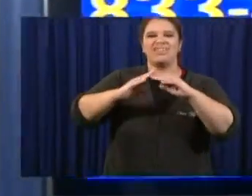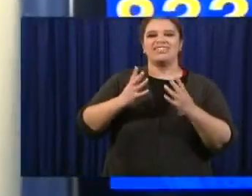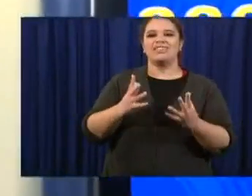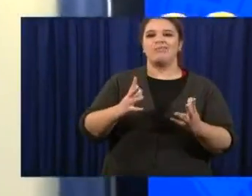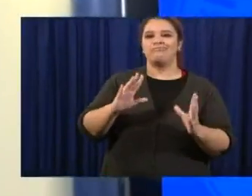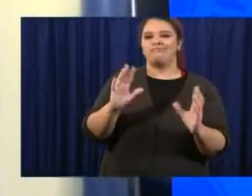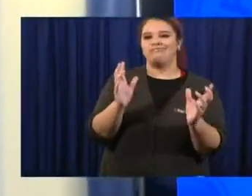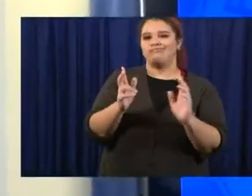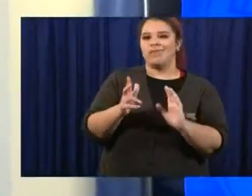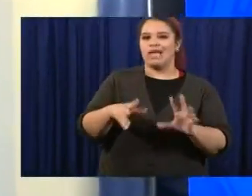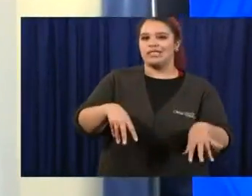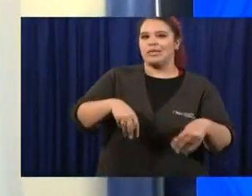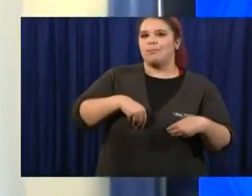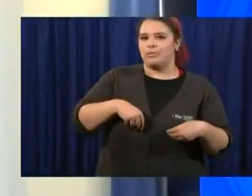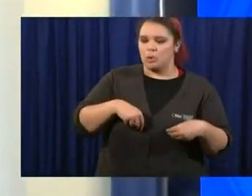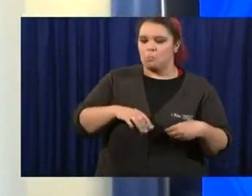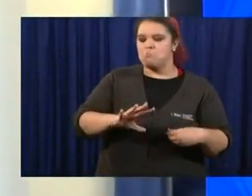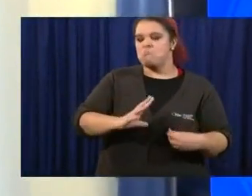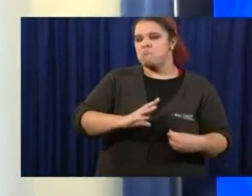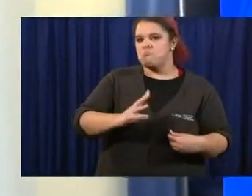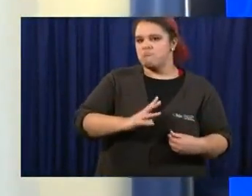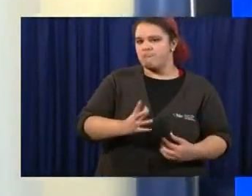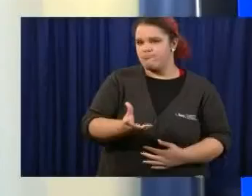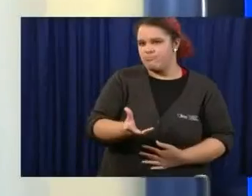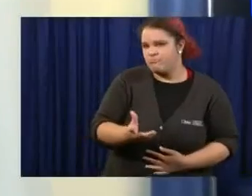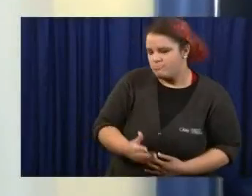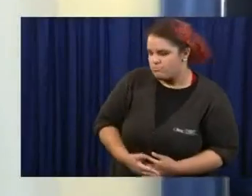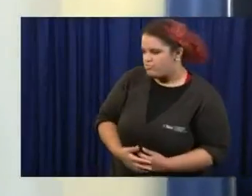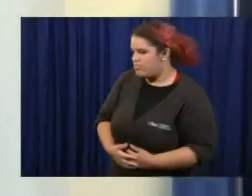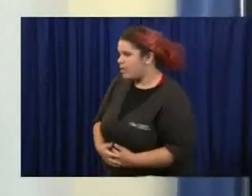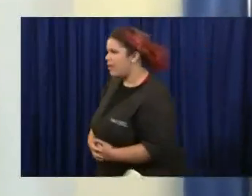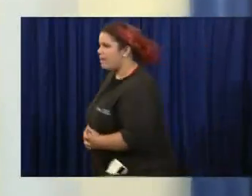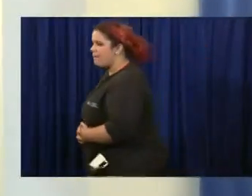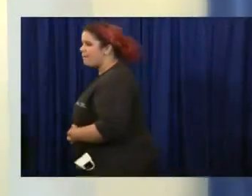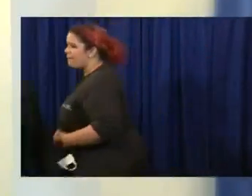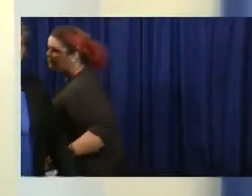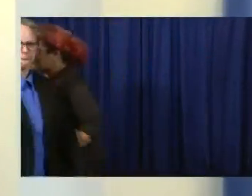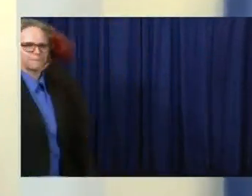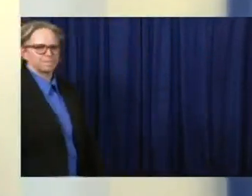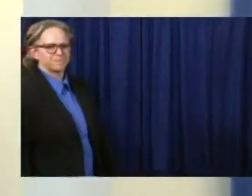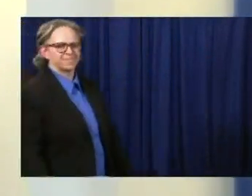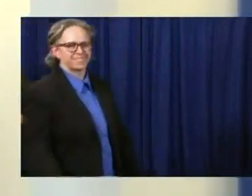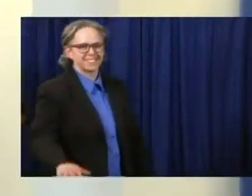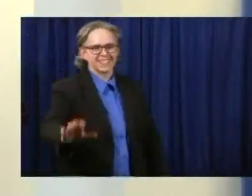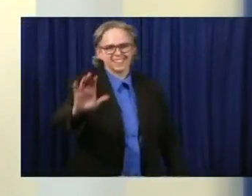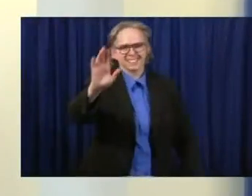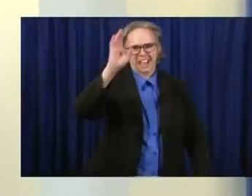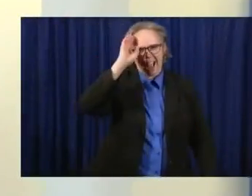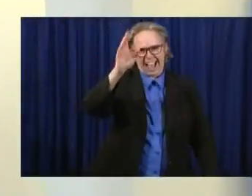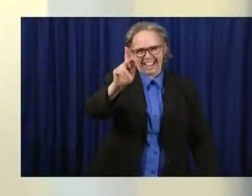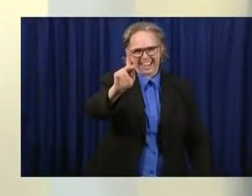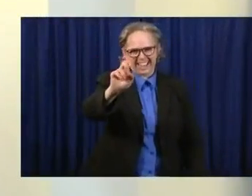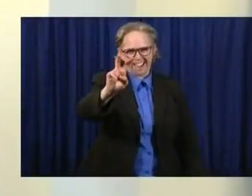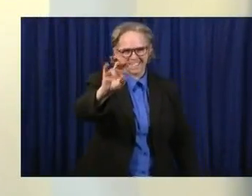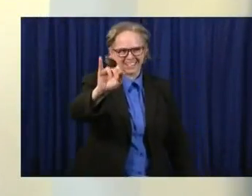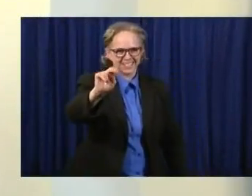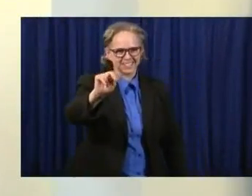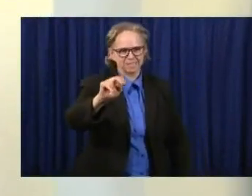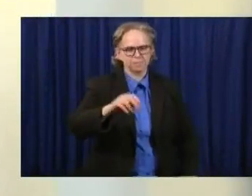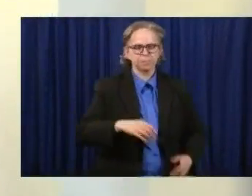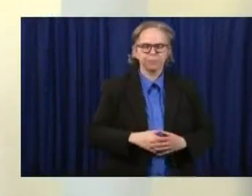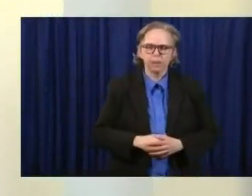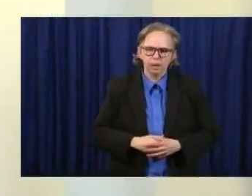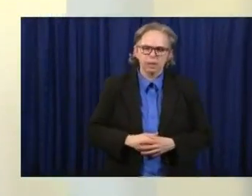Hi, Kevin. So I want to be completely, um,